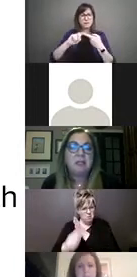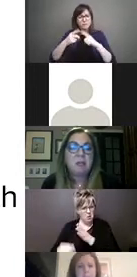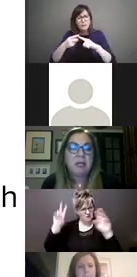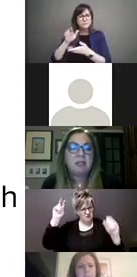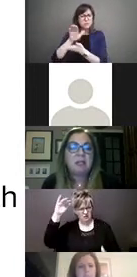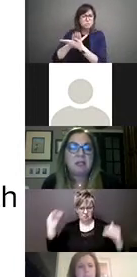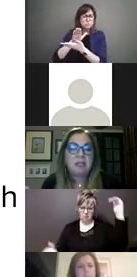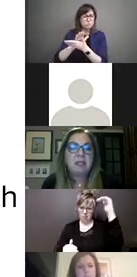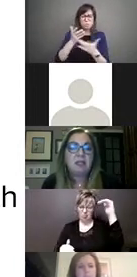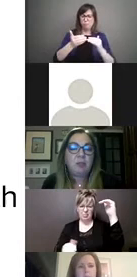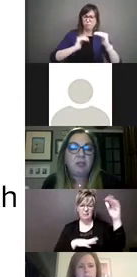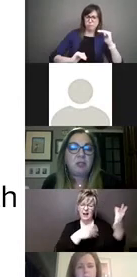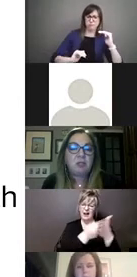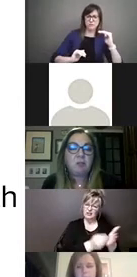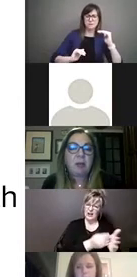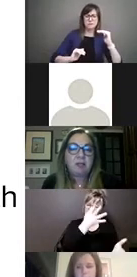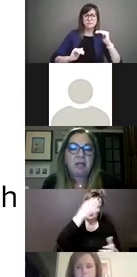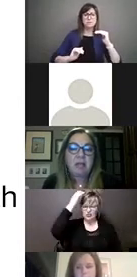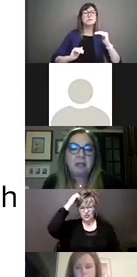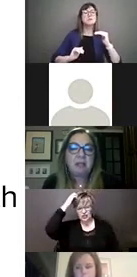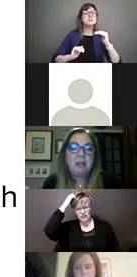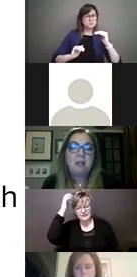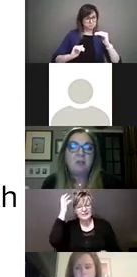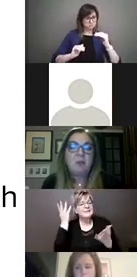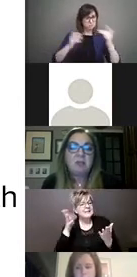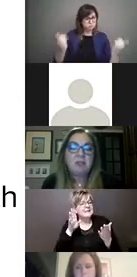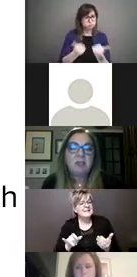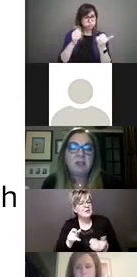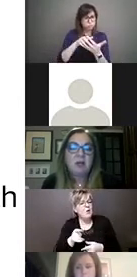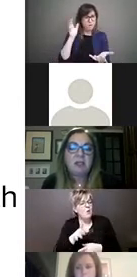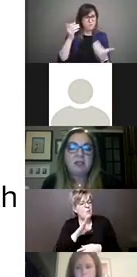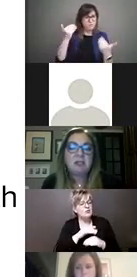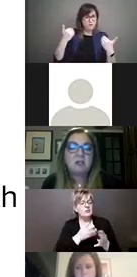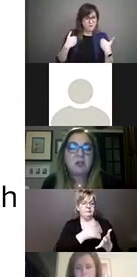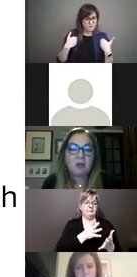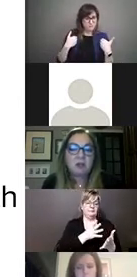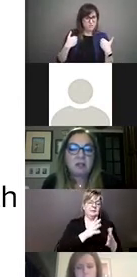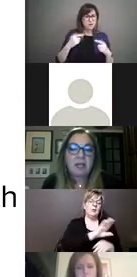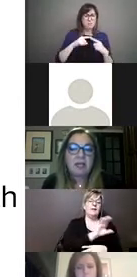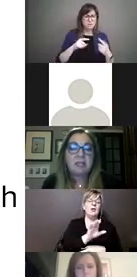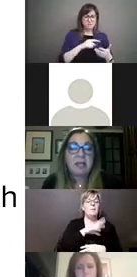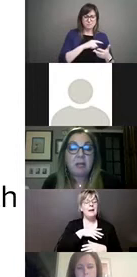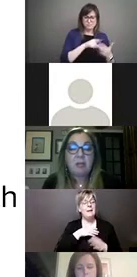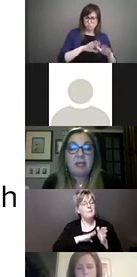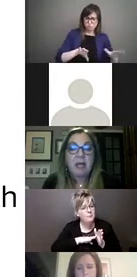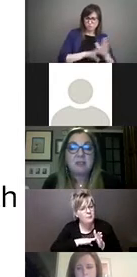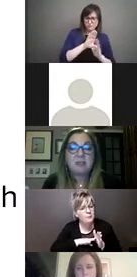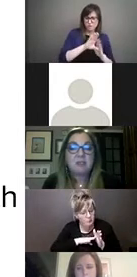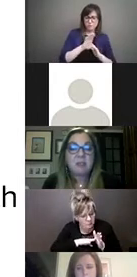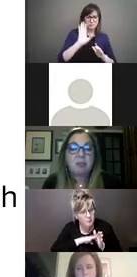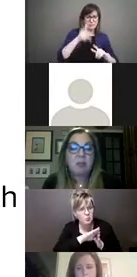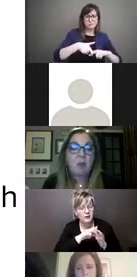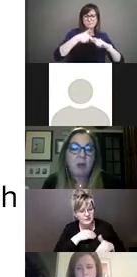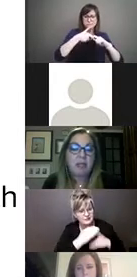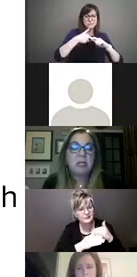And despite a steady accumulation of wealth in Canada, progress in these areas has stalled and inequity gaps are